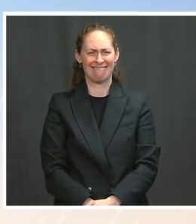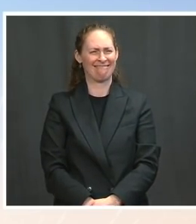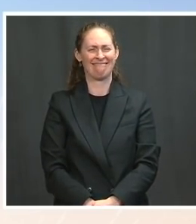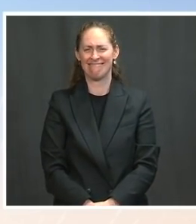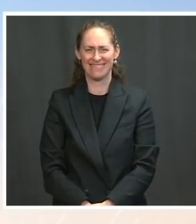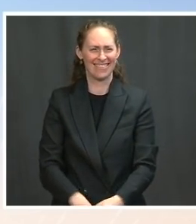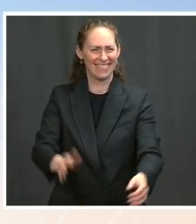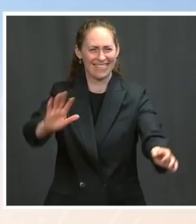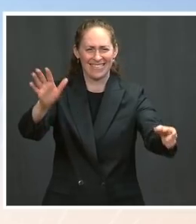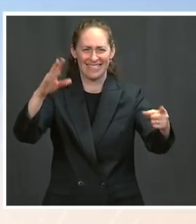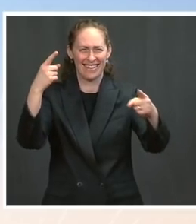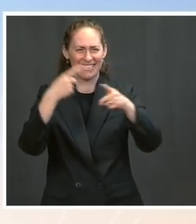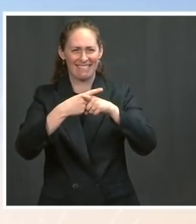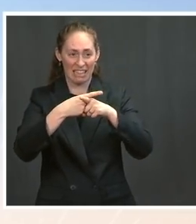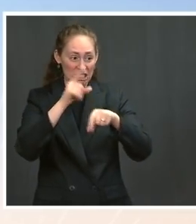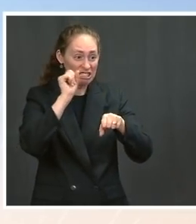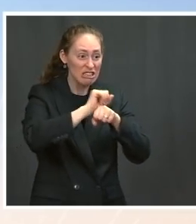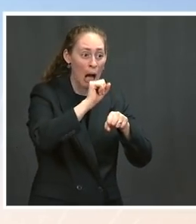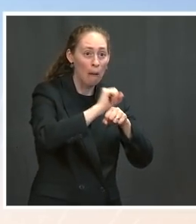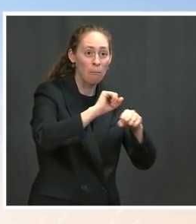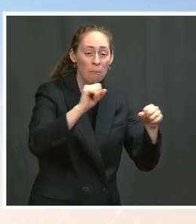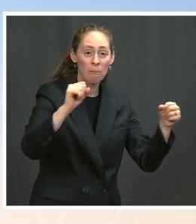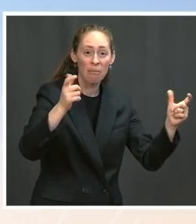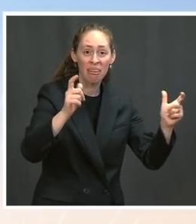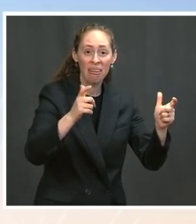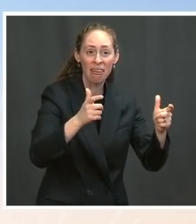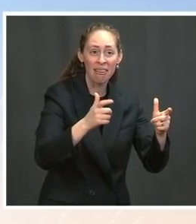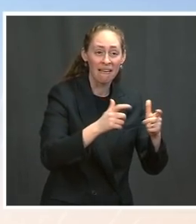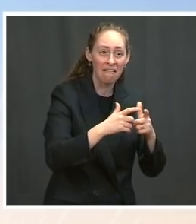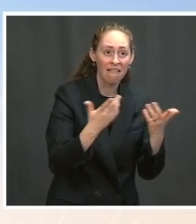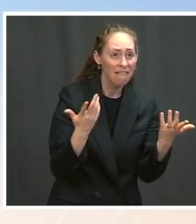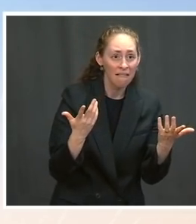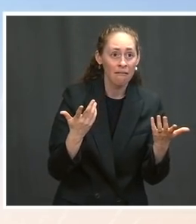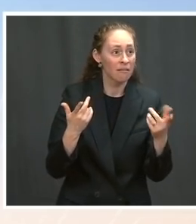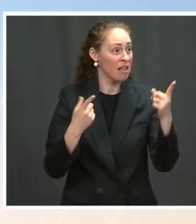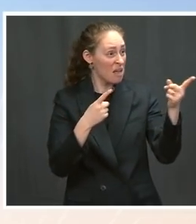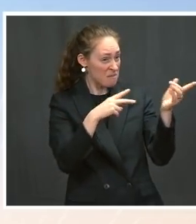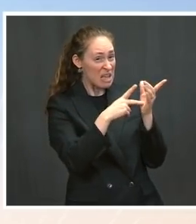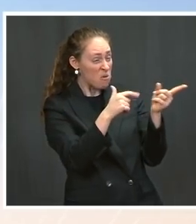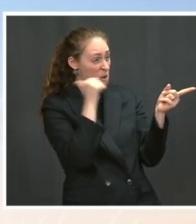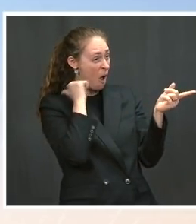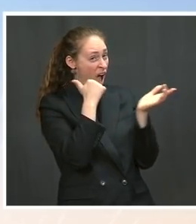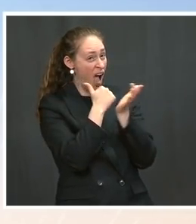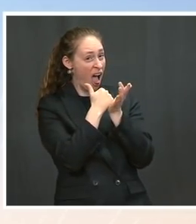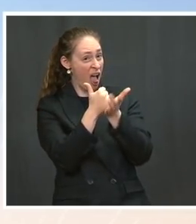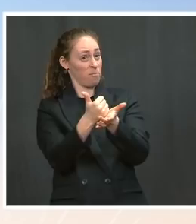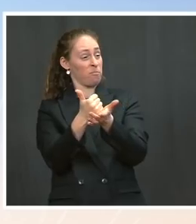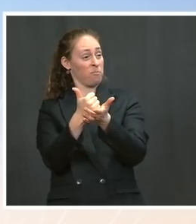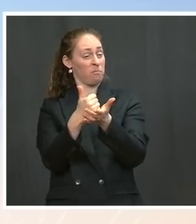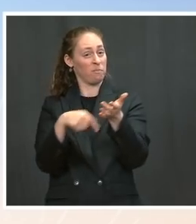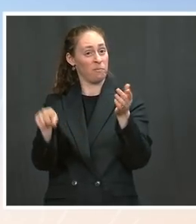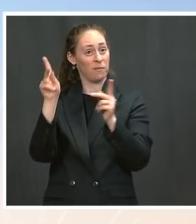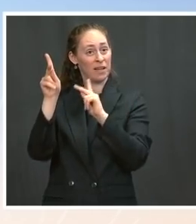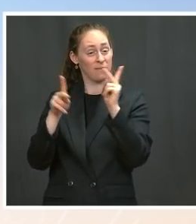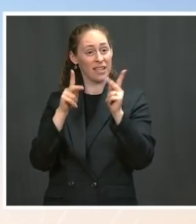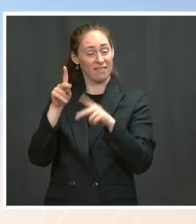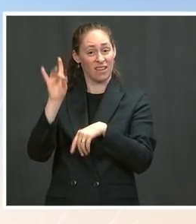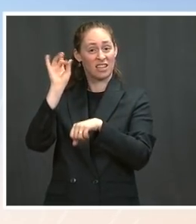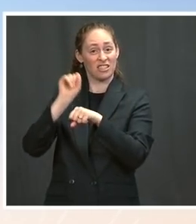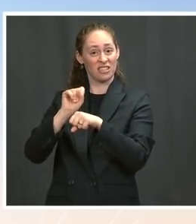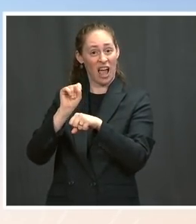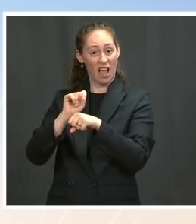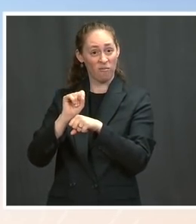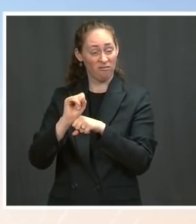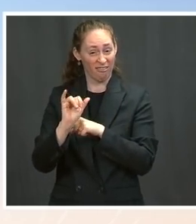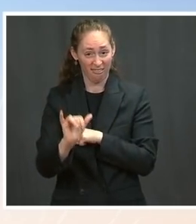that meets expectations while also saying that they don't think we should work together to do something to